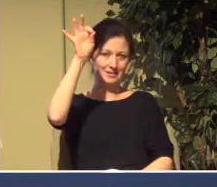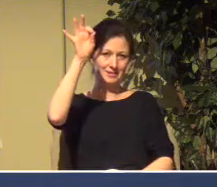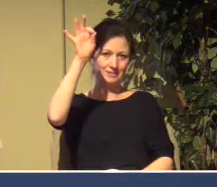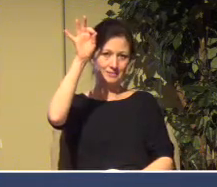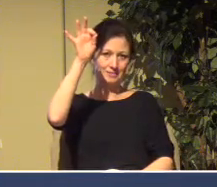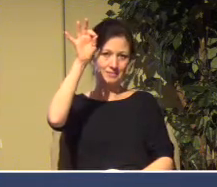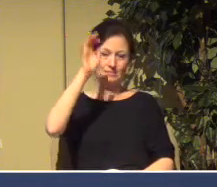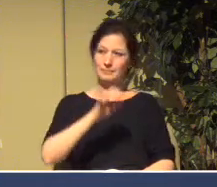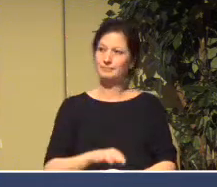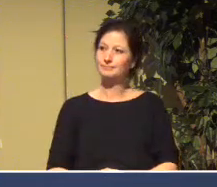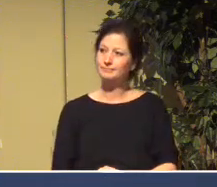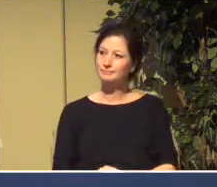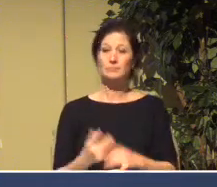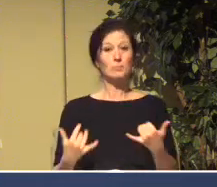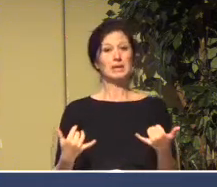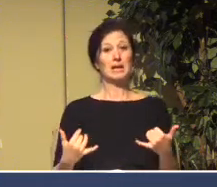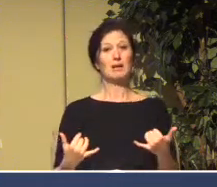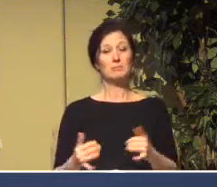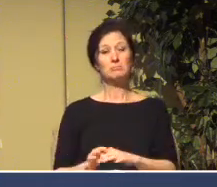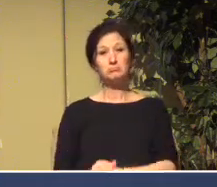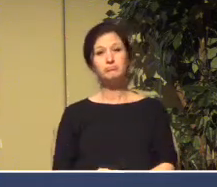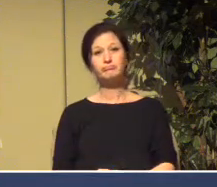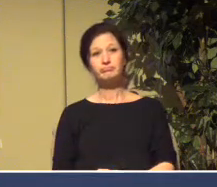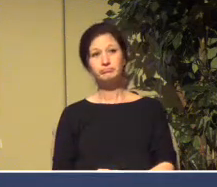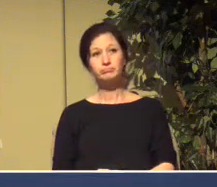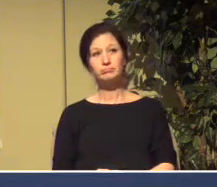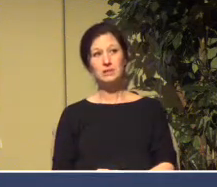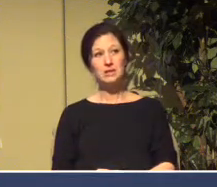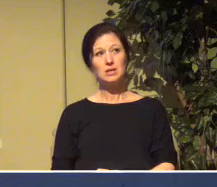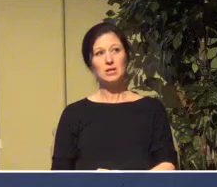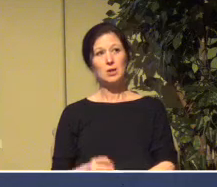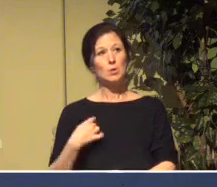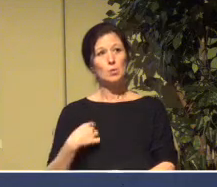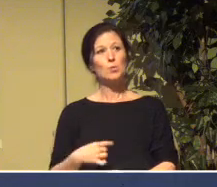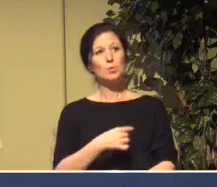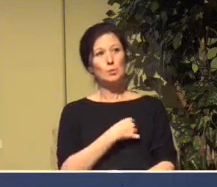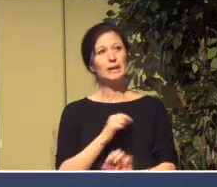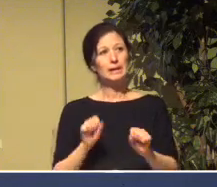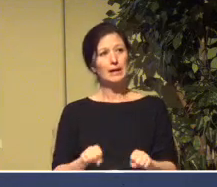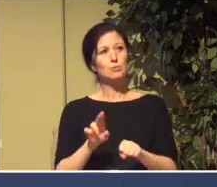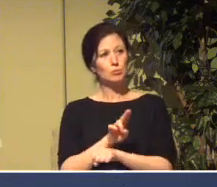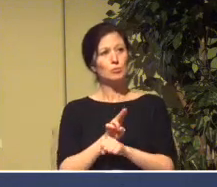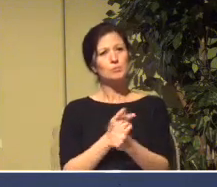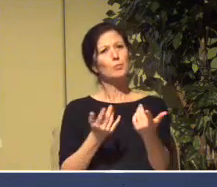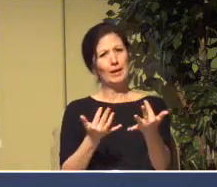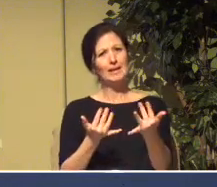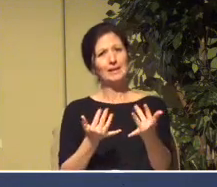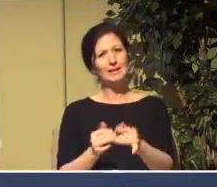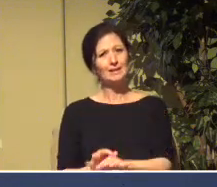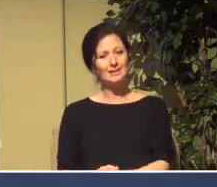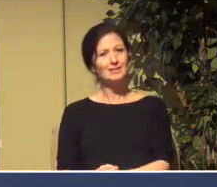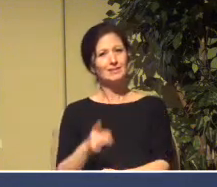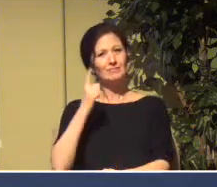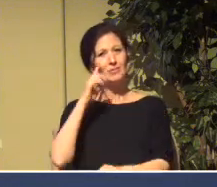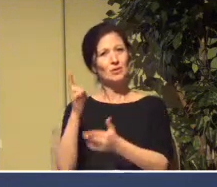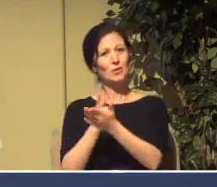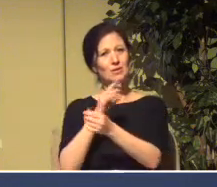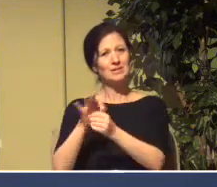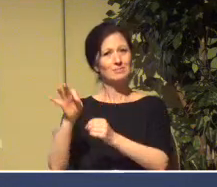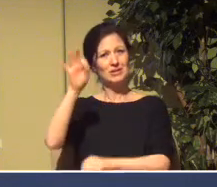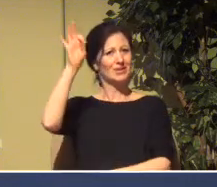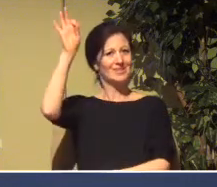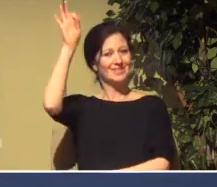We're in a form of waiting. But we can use that waiting too for the Holy Spirit.